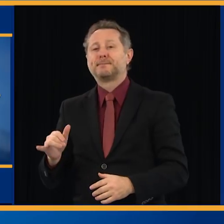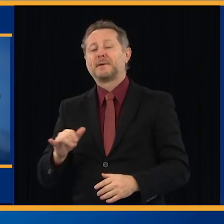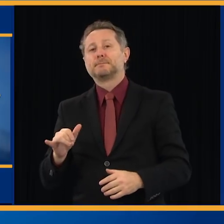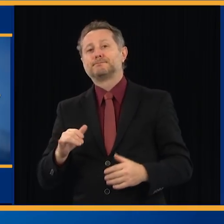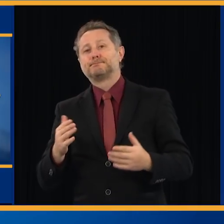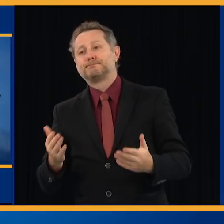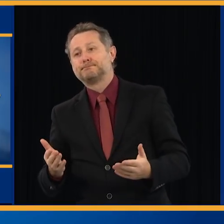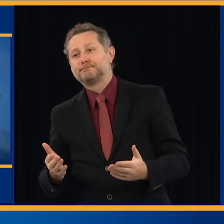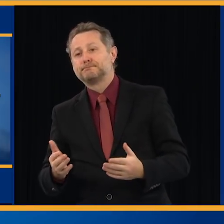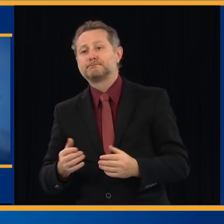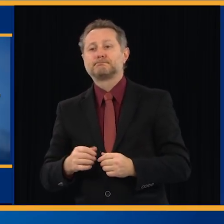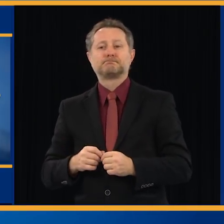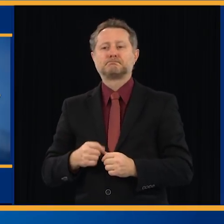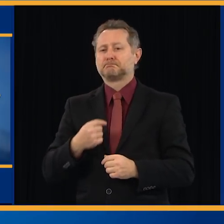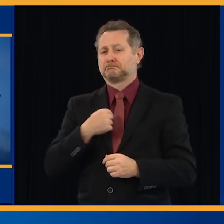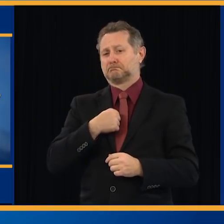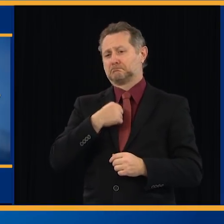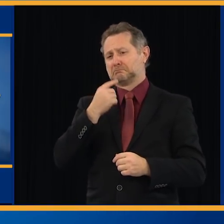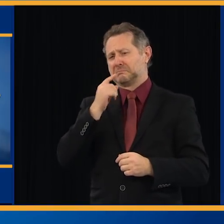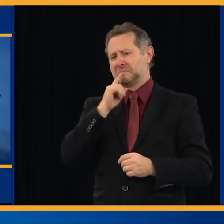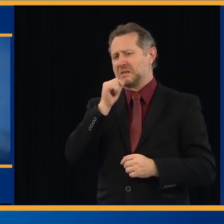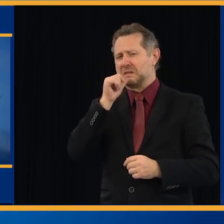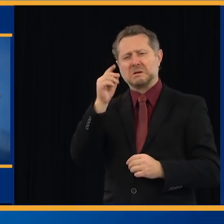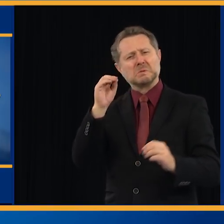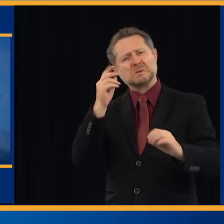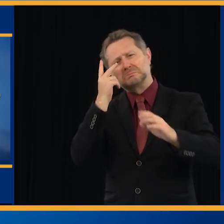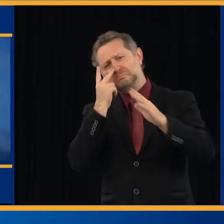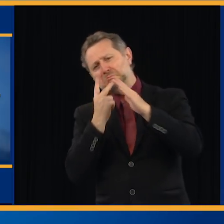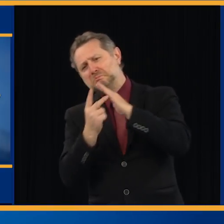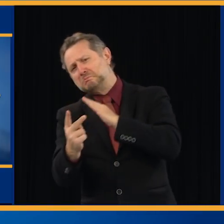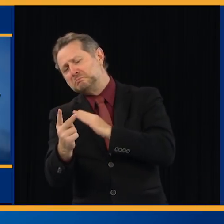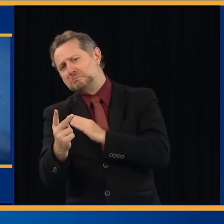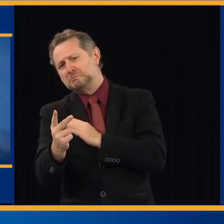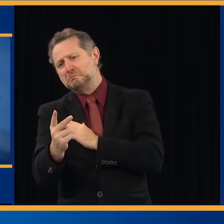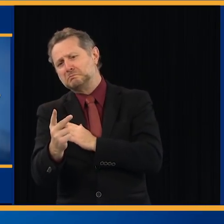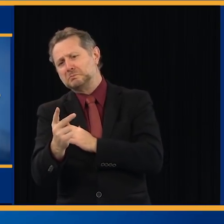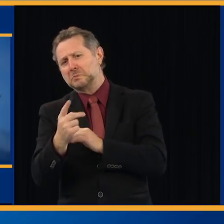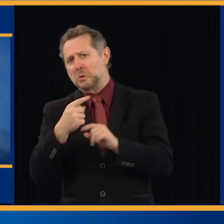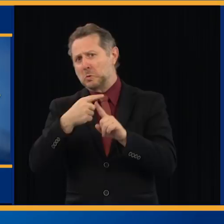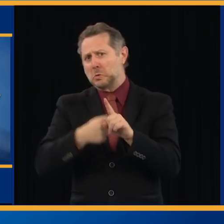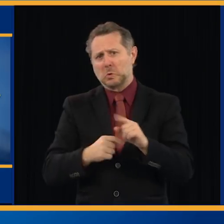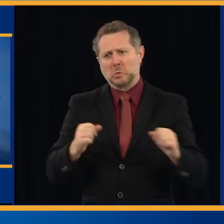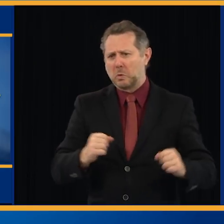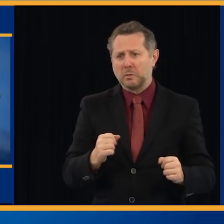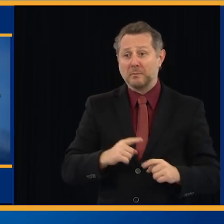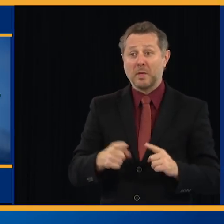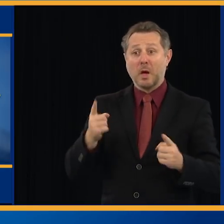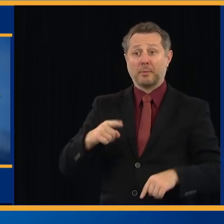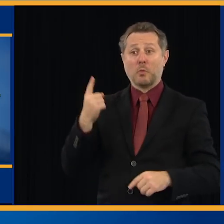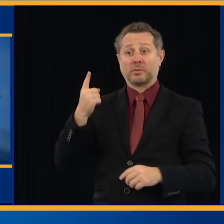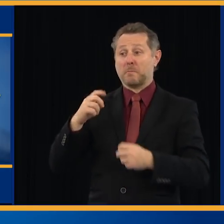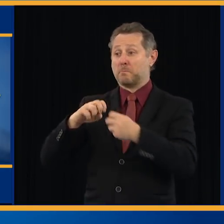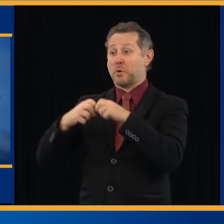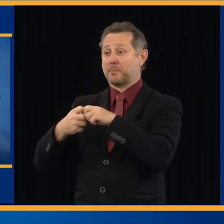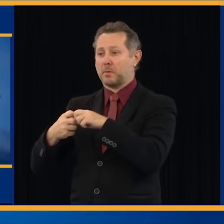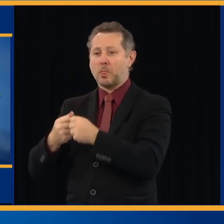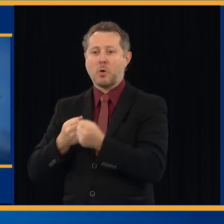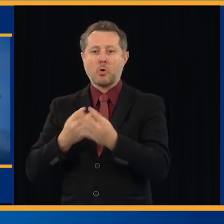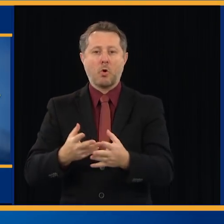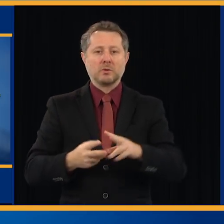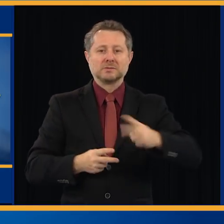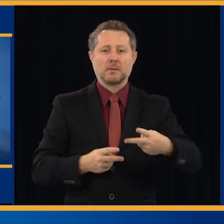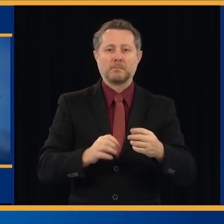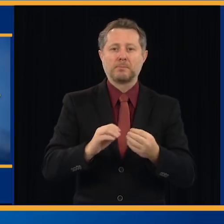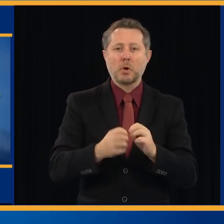We didn't anticipate that. I know, but that's what happens. One problem creates another problem. It's like a bad